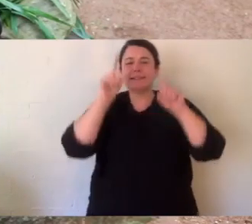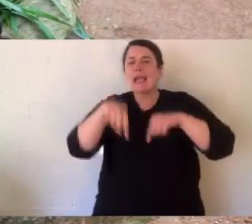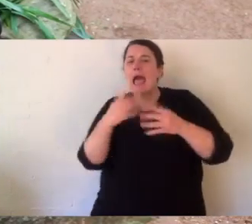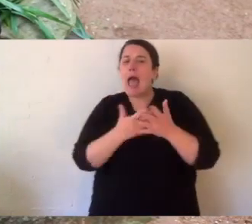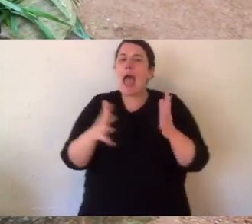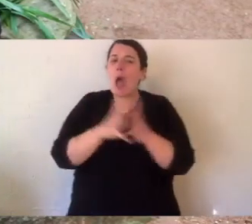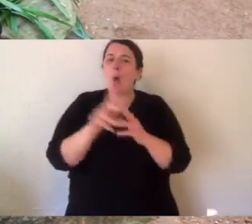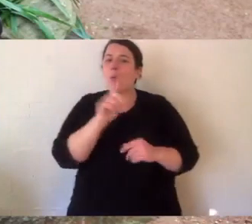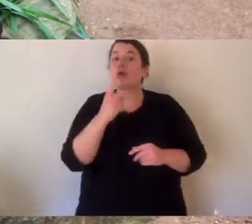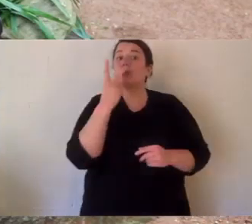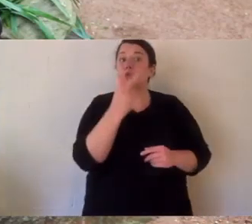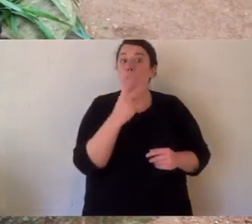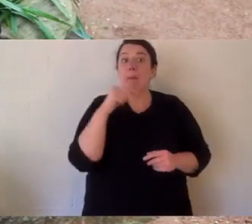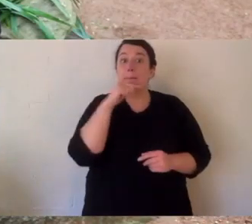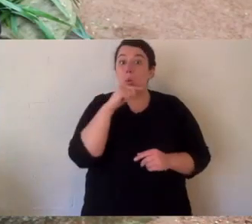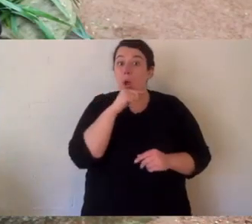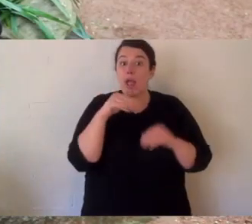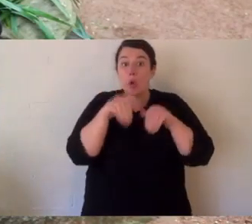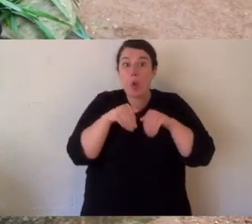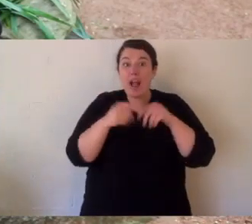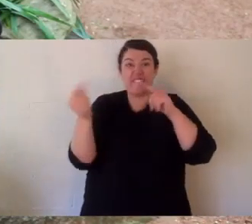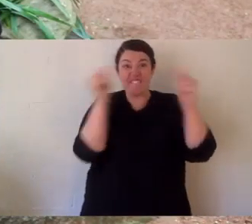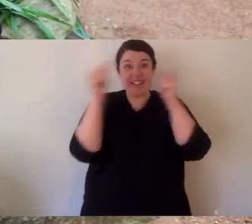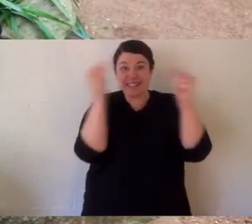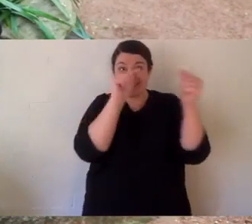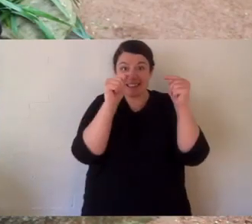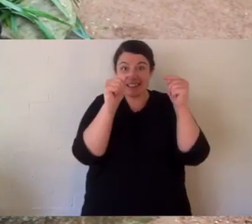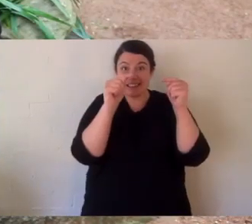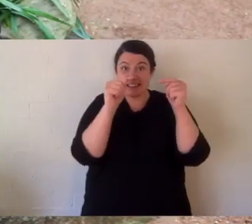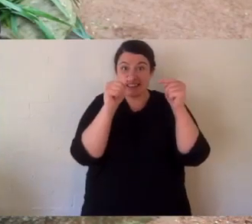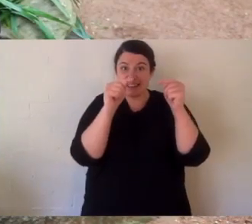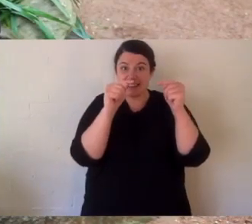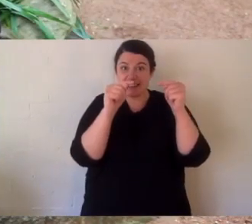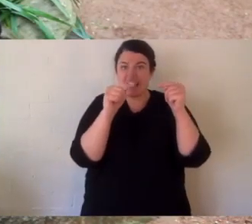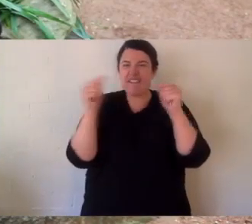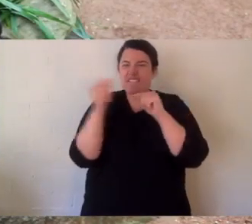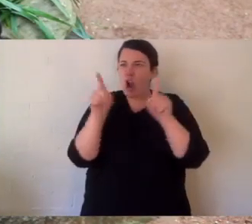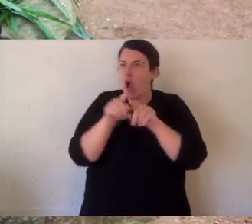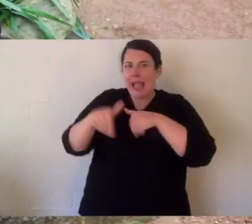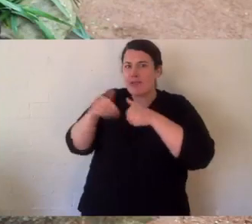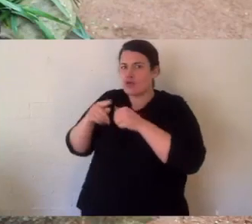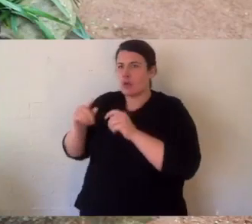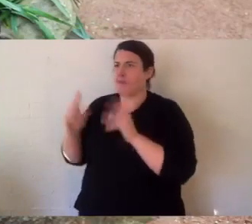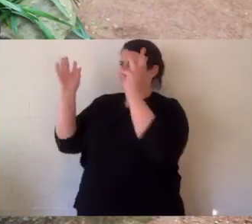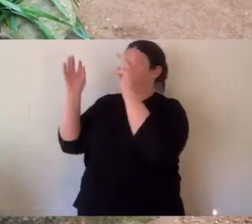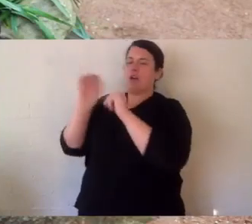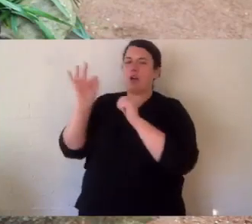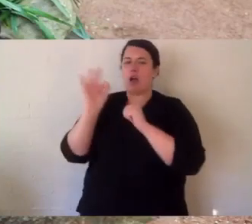I'd like a life cycle of a quokka. Now, let's start with two males fighting.